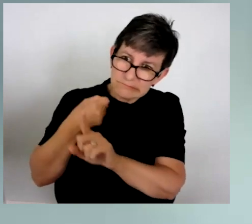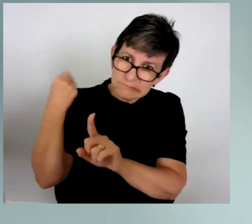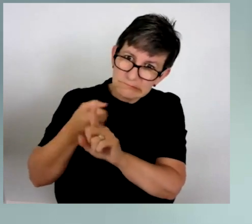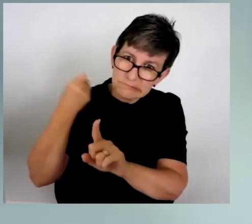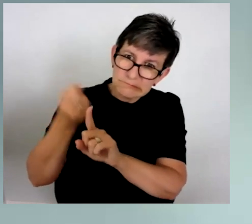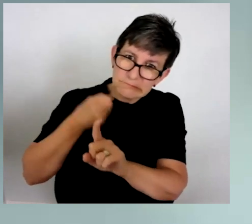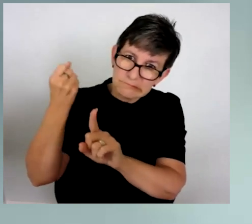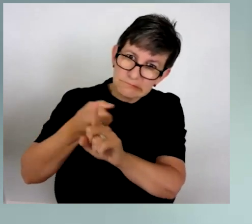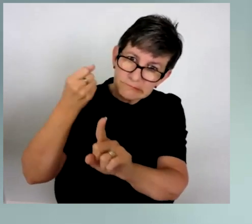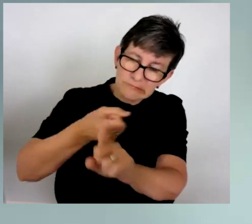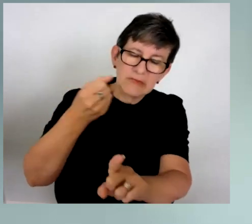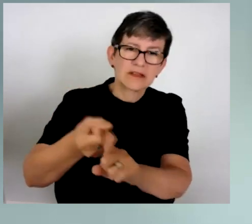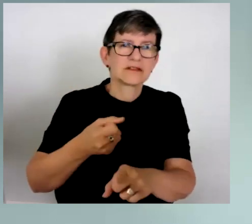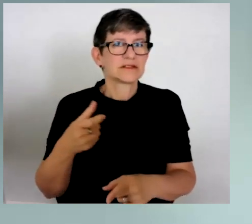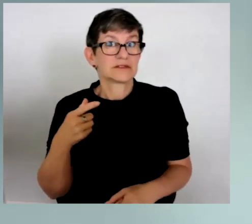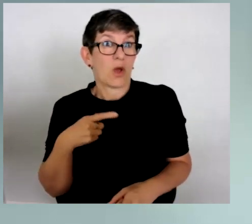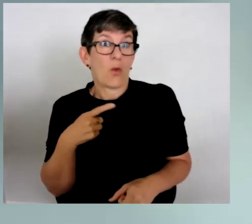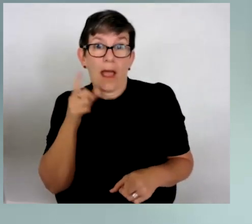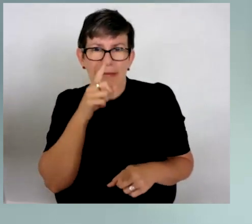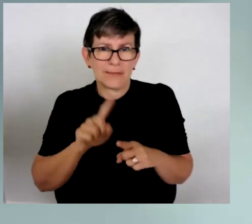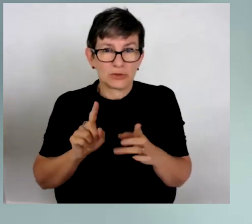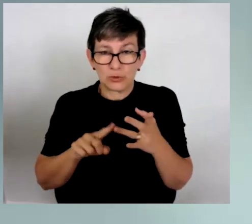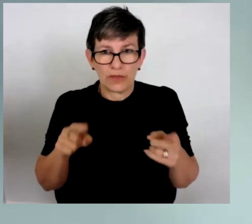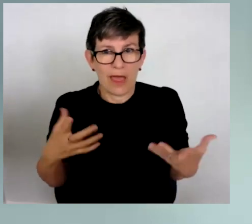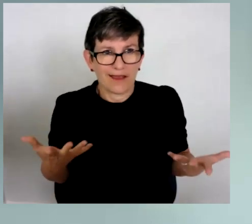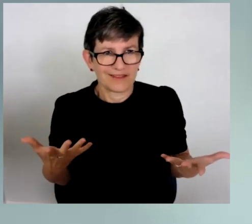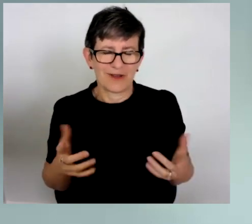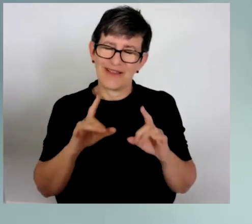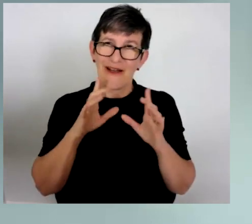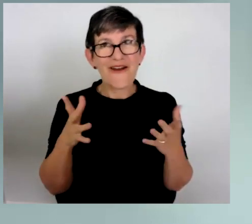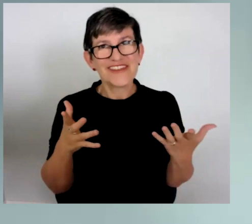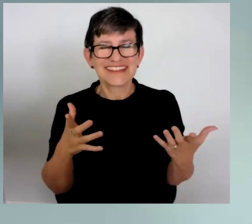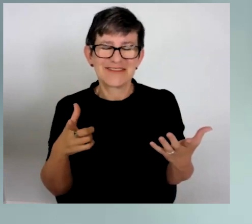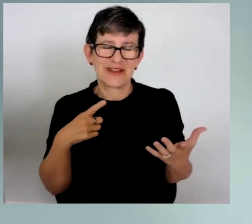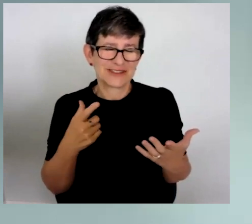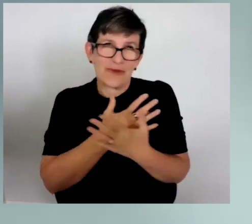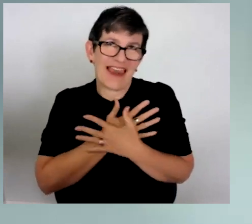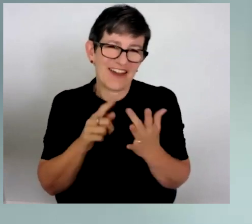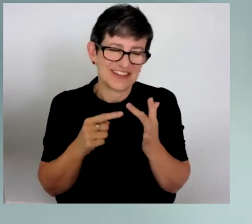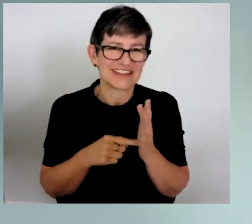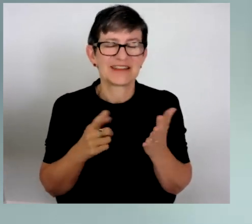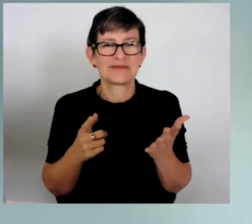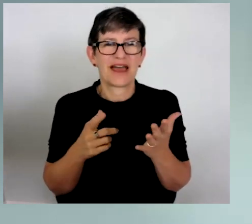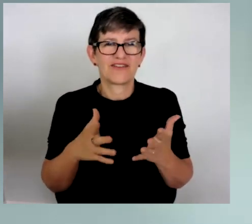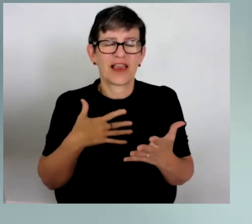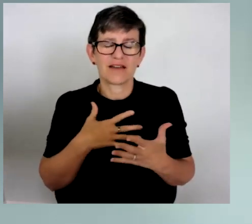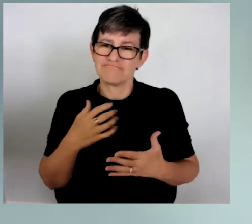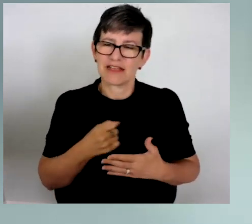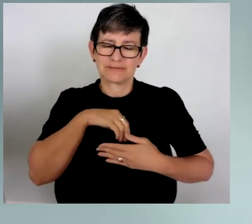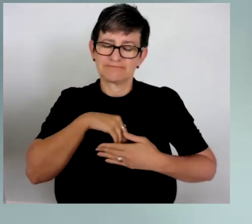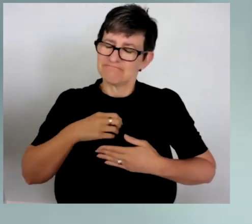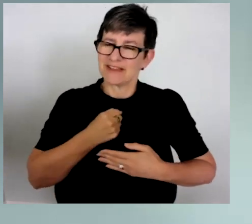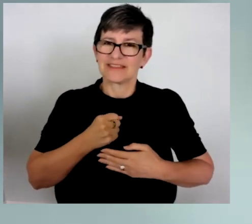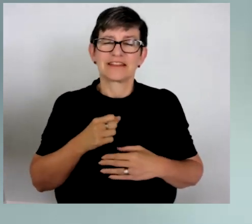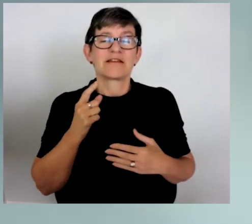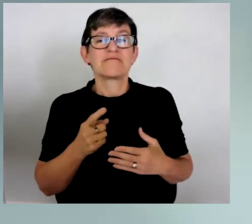outcome. So why on earth does anybody keep doing it? Obviously, the short answer is because we love it and it's a calling for most